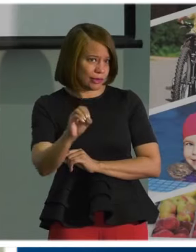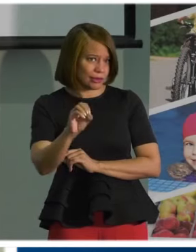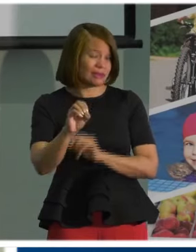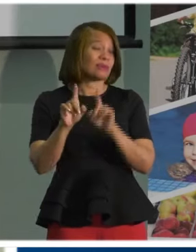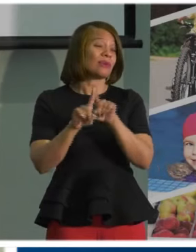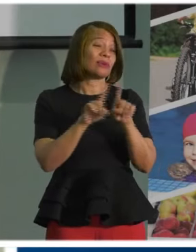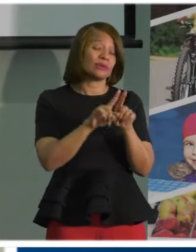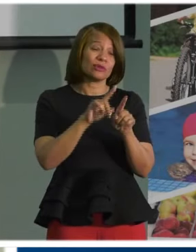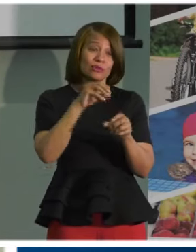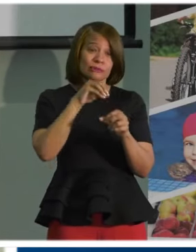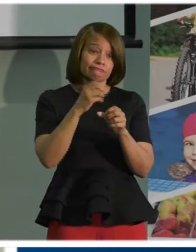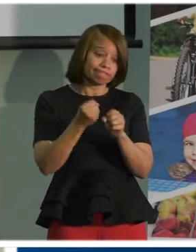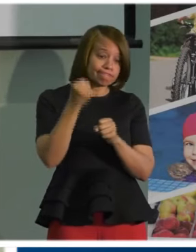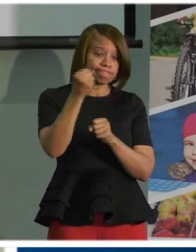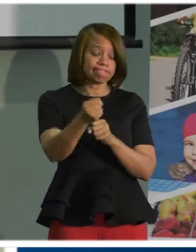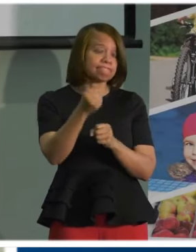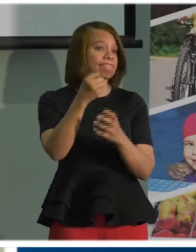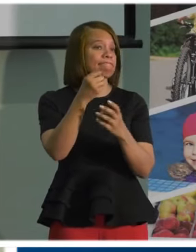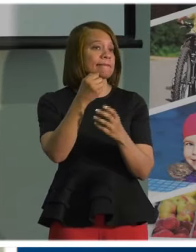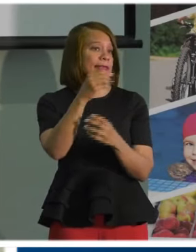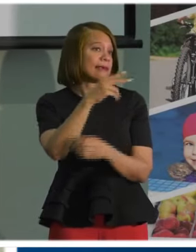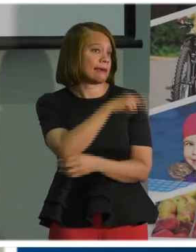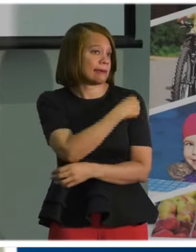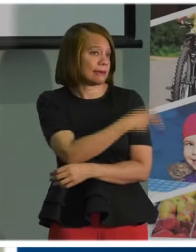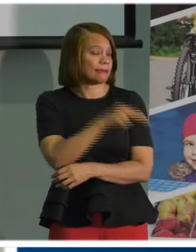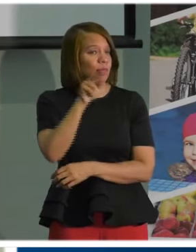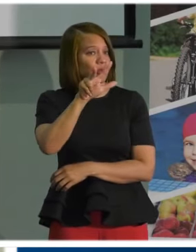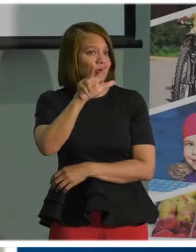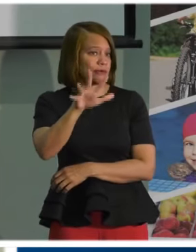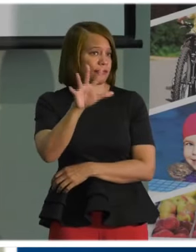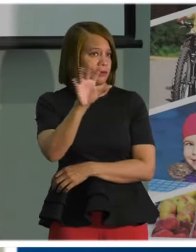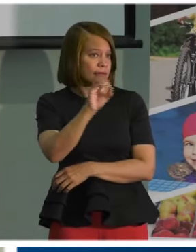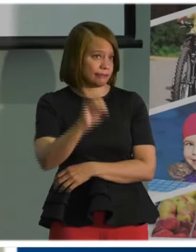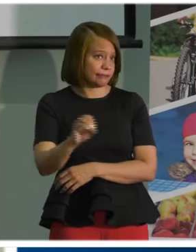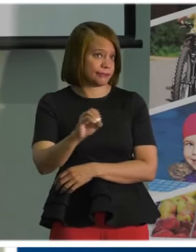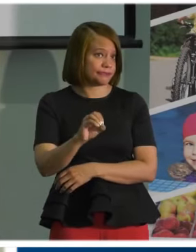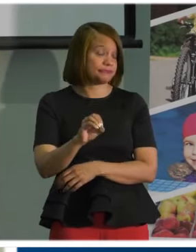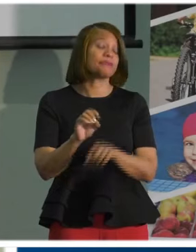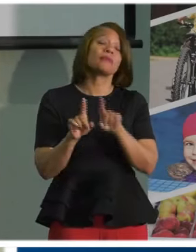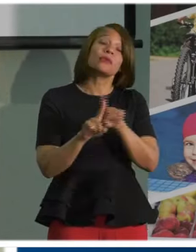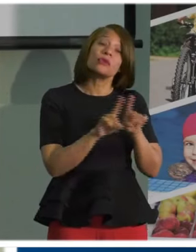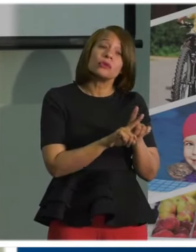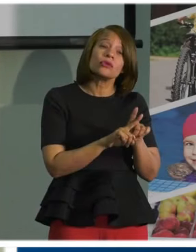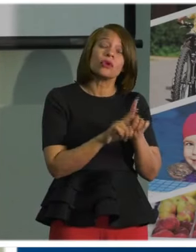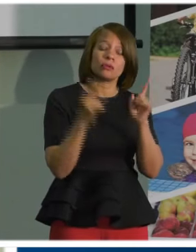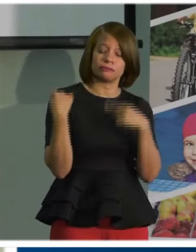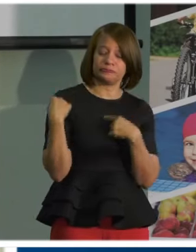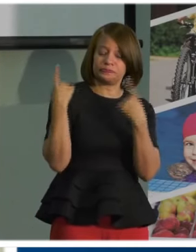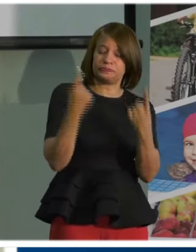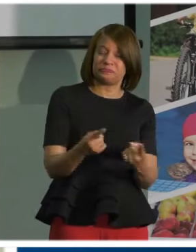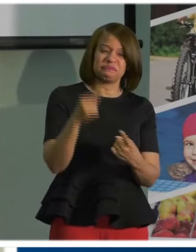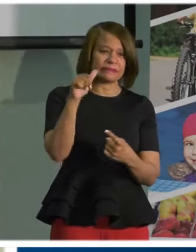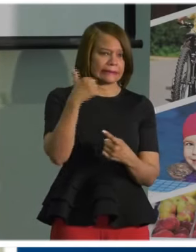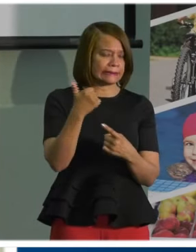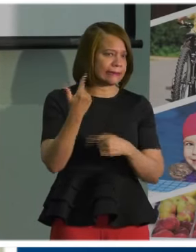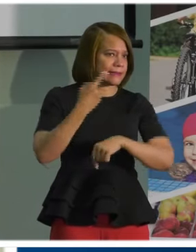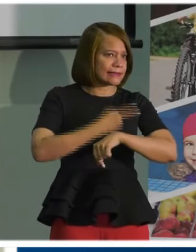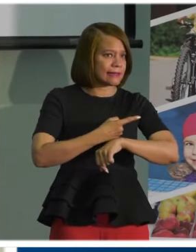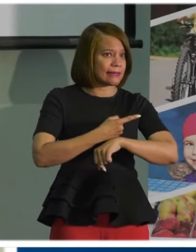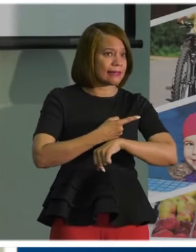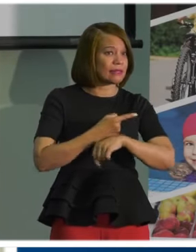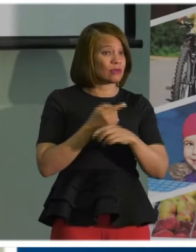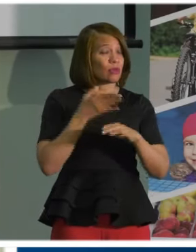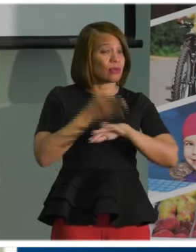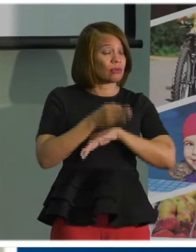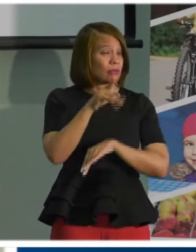Overall, we've had more than 100 new cases reported per day for more than 10 consecutive days here